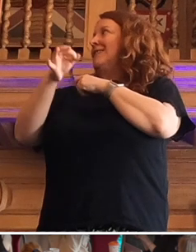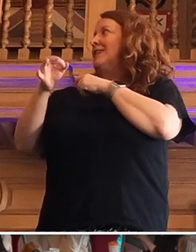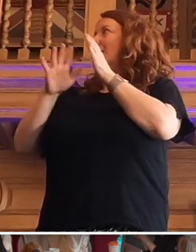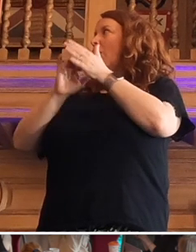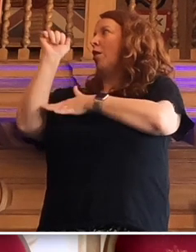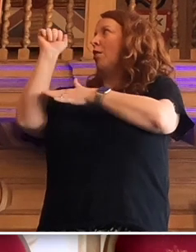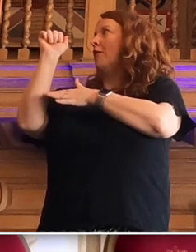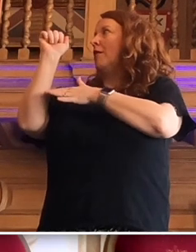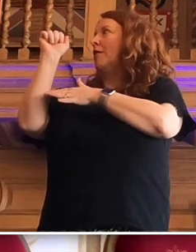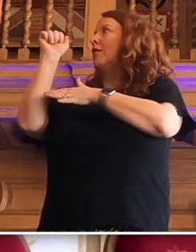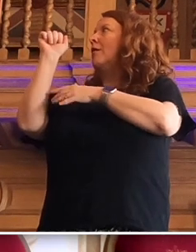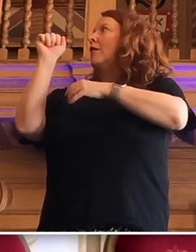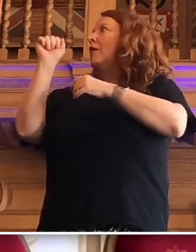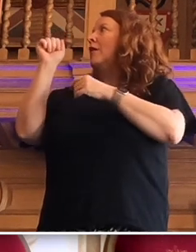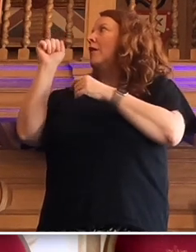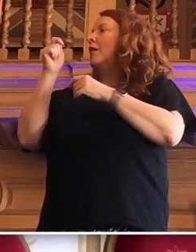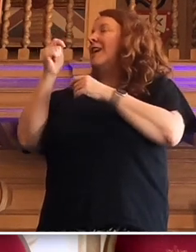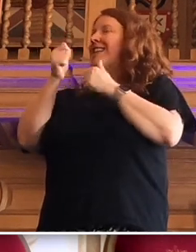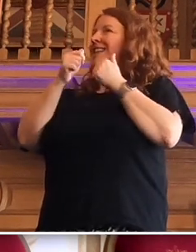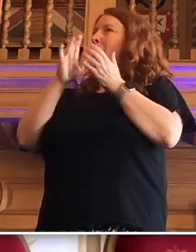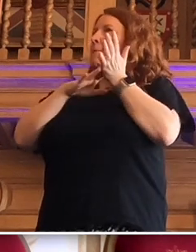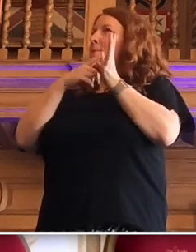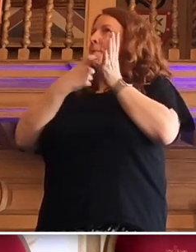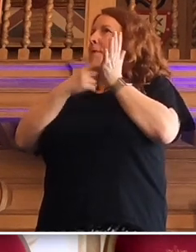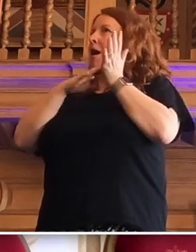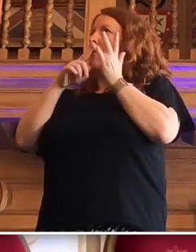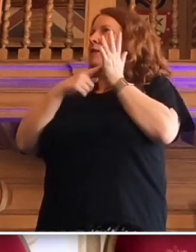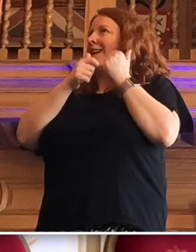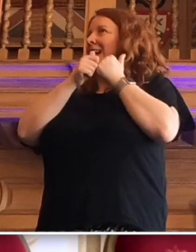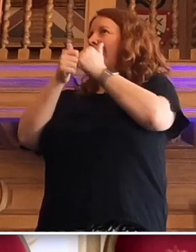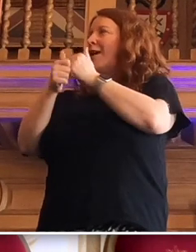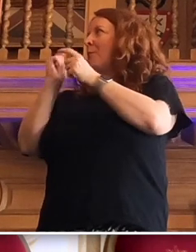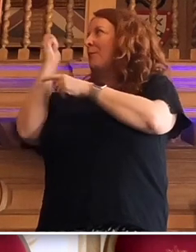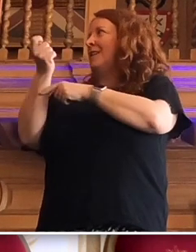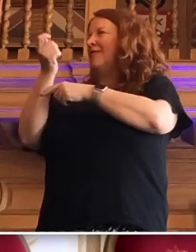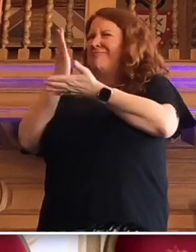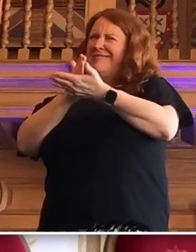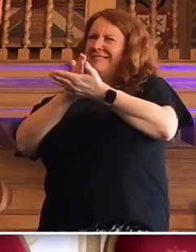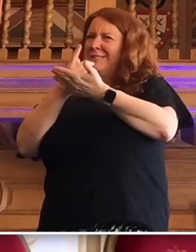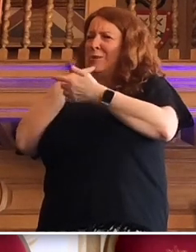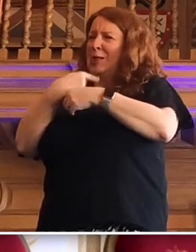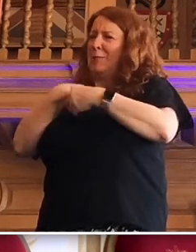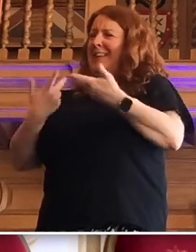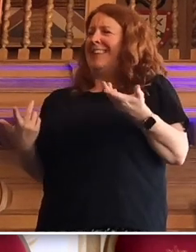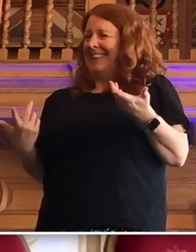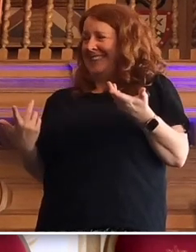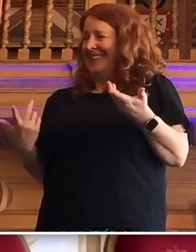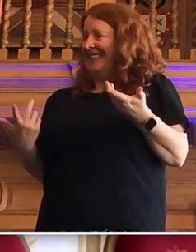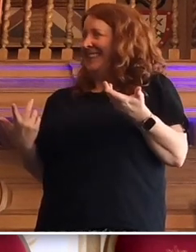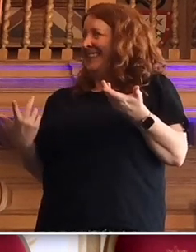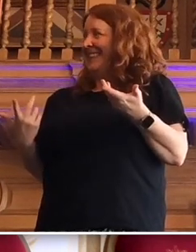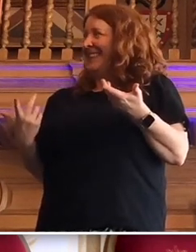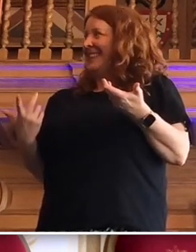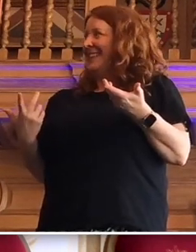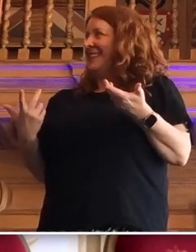they said our bid was helped by the fact that we're a Marmot city. And I said, come on, you say that to all the boys. No,